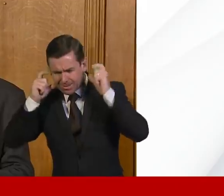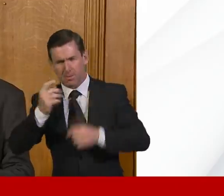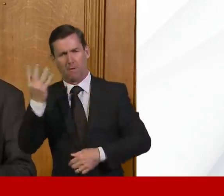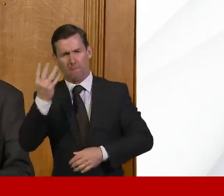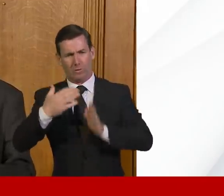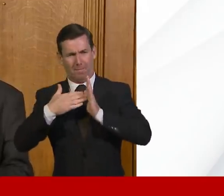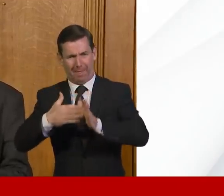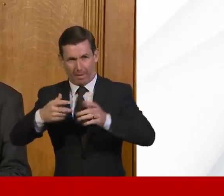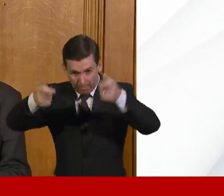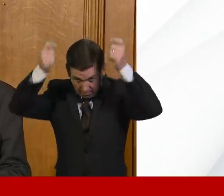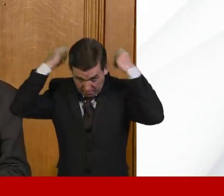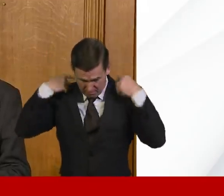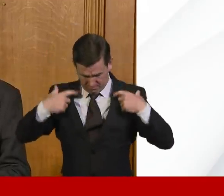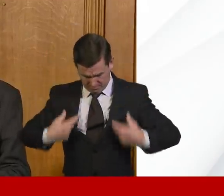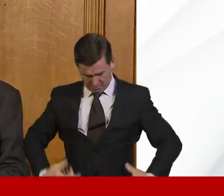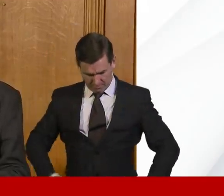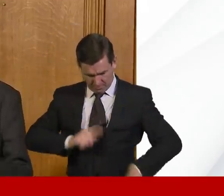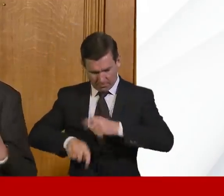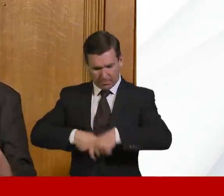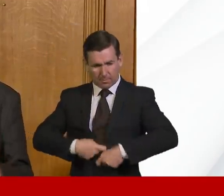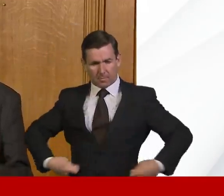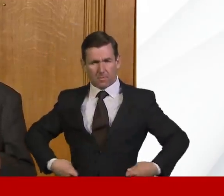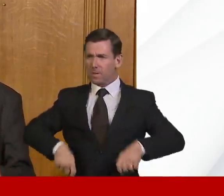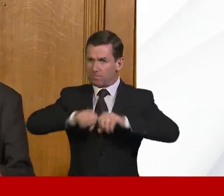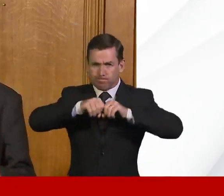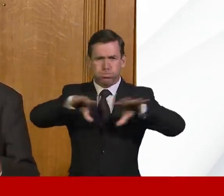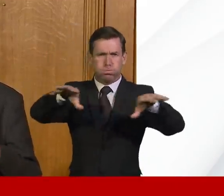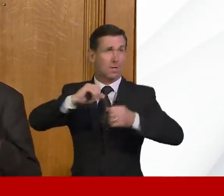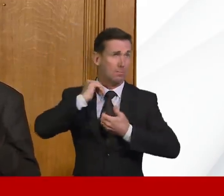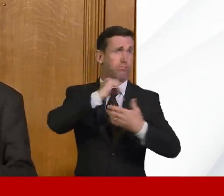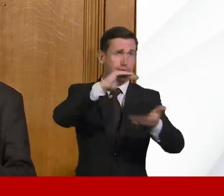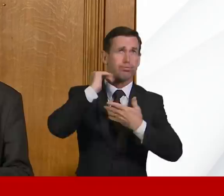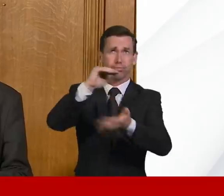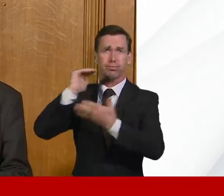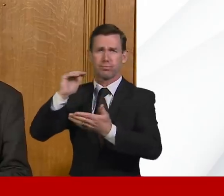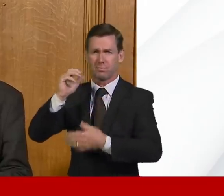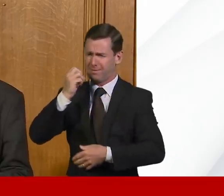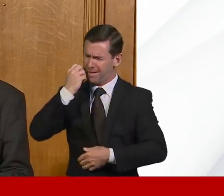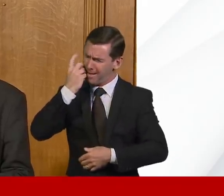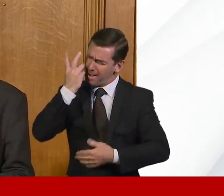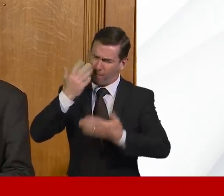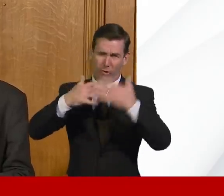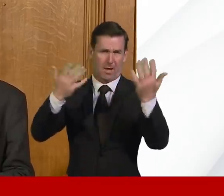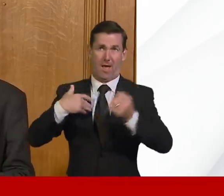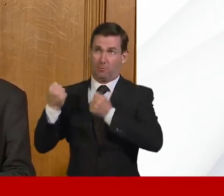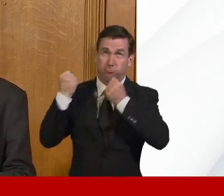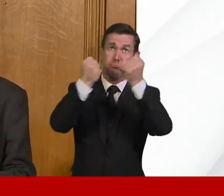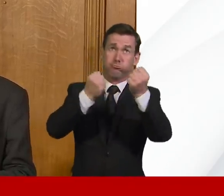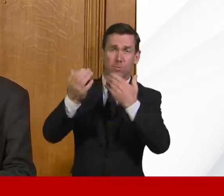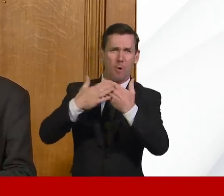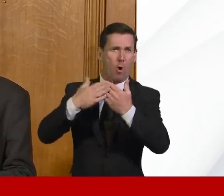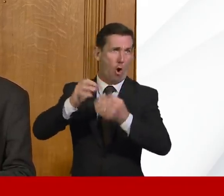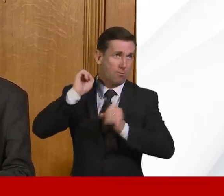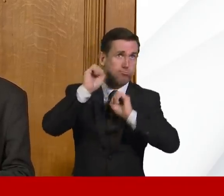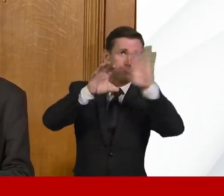So vast numbers going out. We are strengthening the supply chain every day to ensure that every organisation